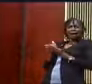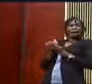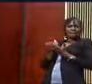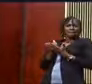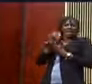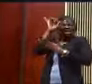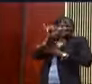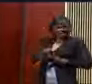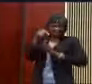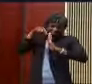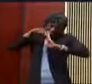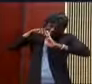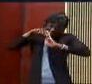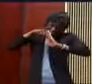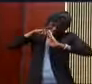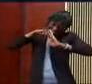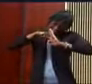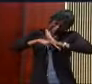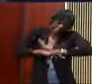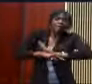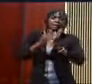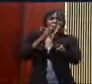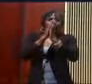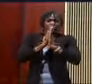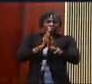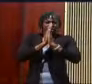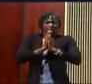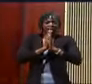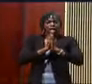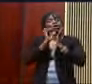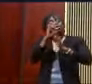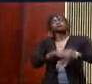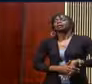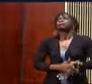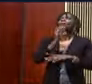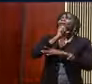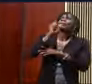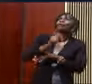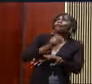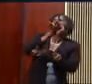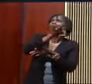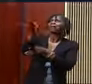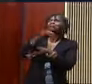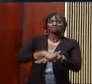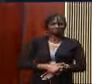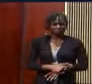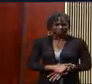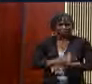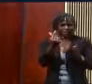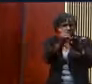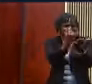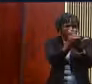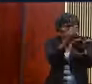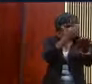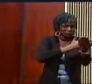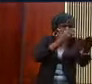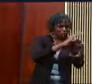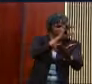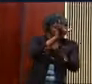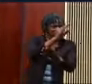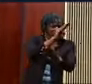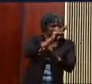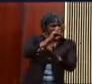That's a theological affirmation. Let me go old school gospel. Come here, James Cleveland. God